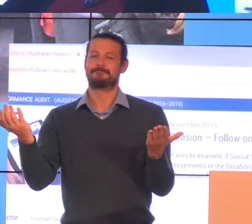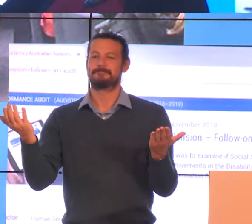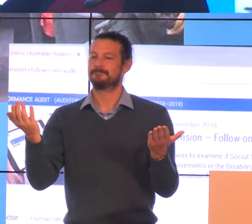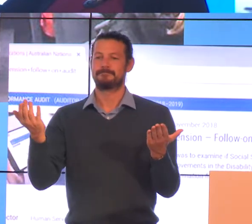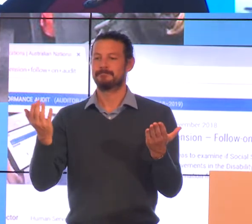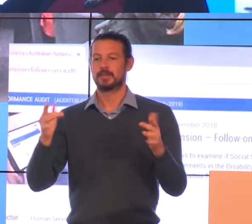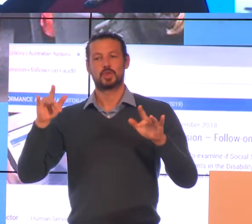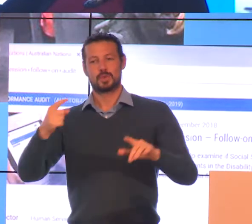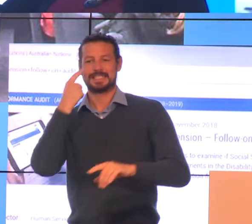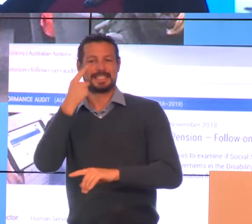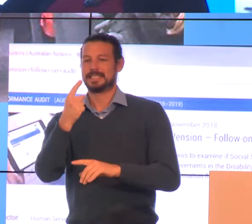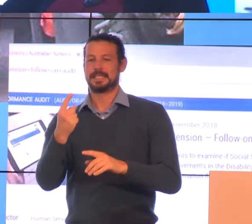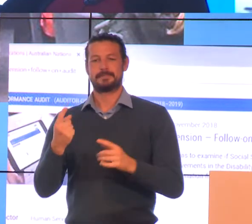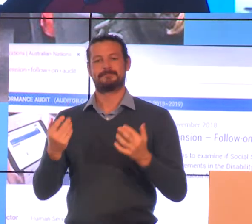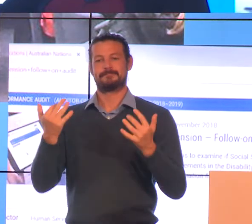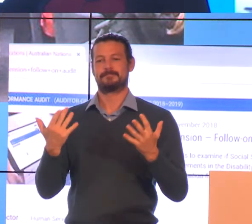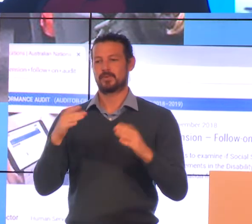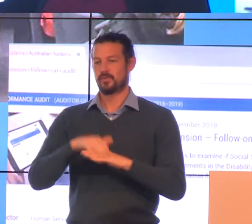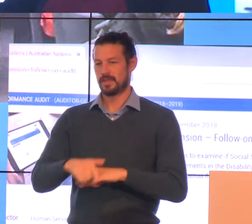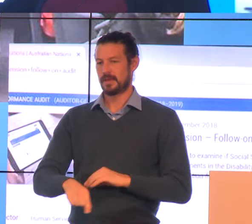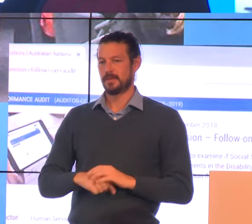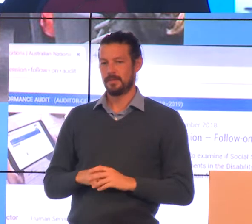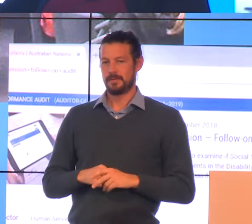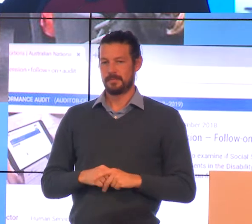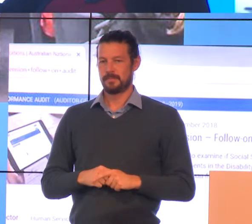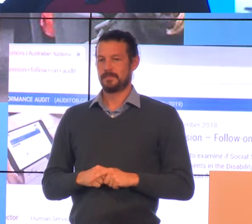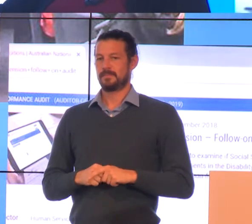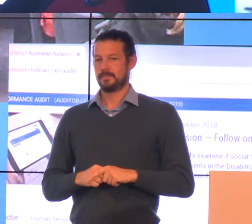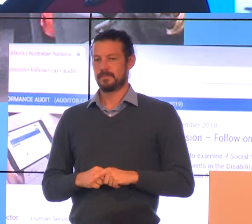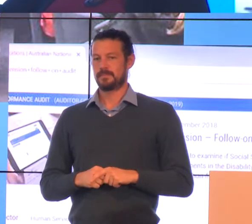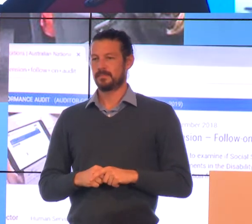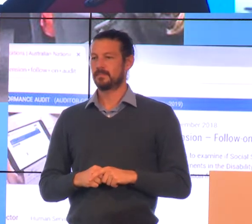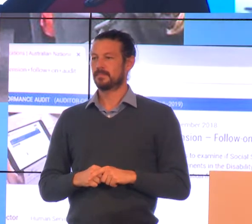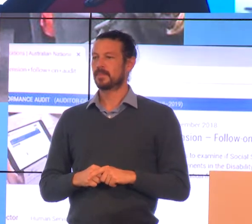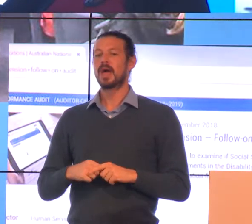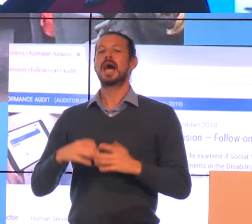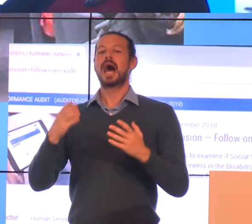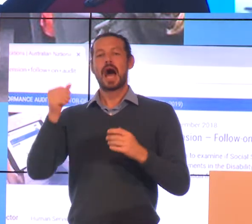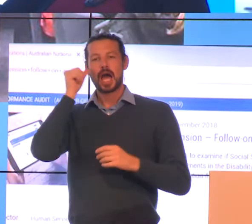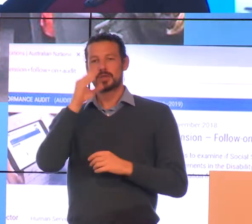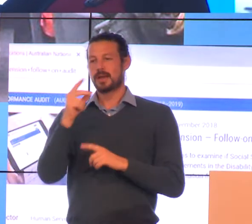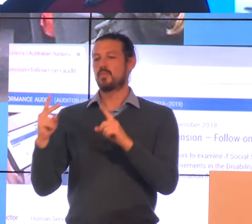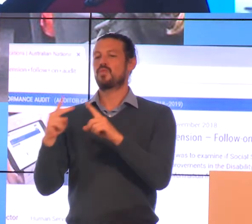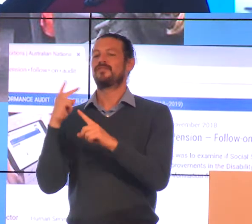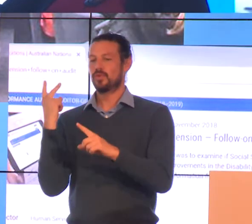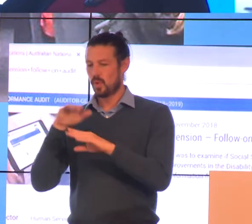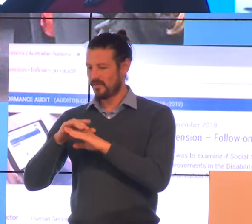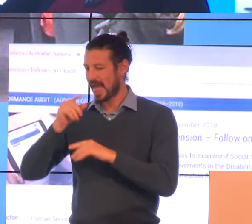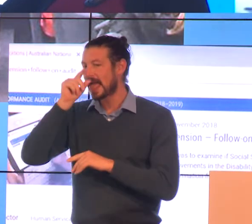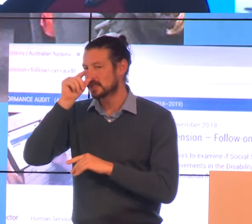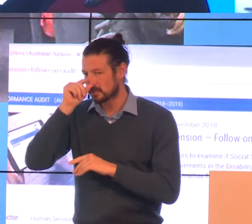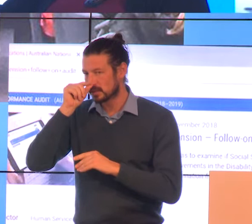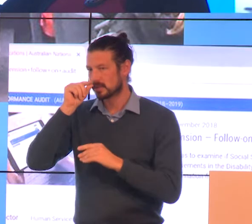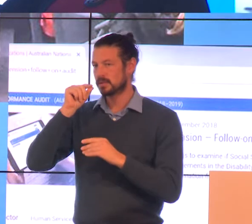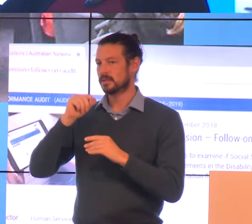figures about that and I'm not there has been a review of some people's eligibility for the disability support pension like